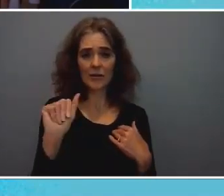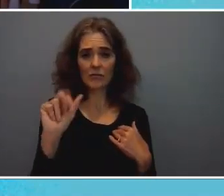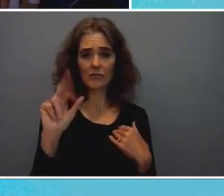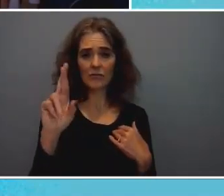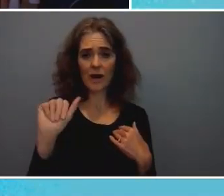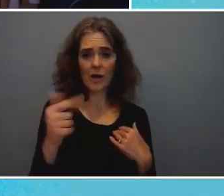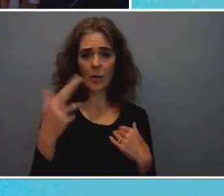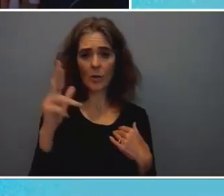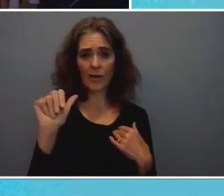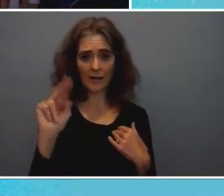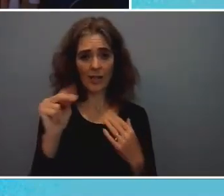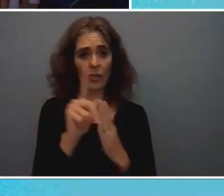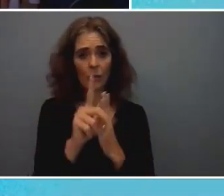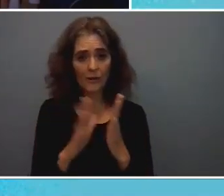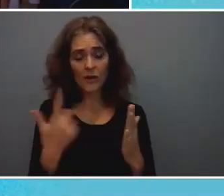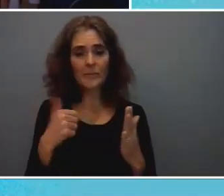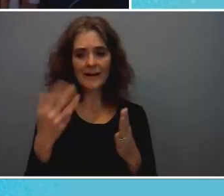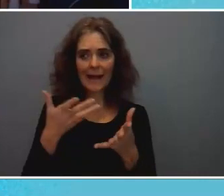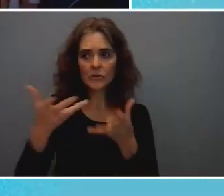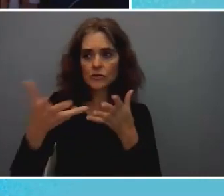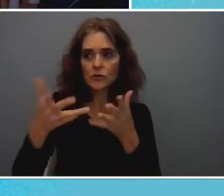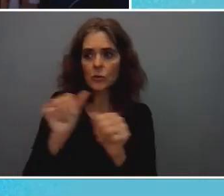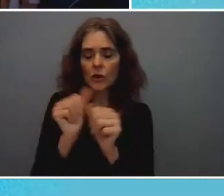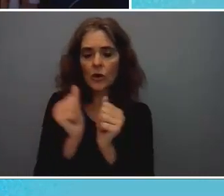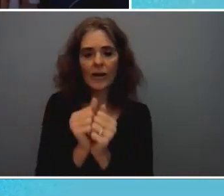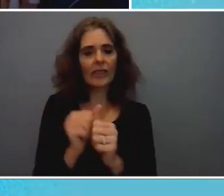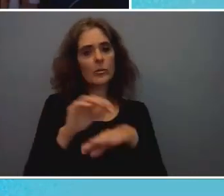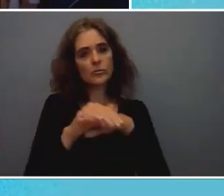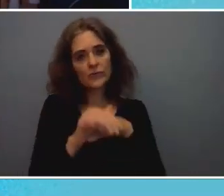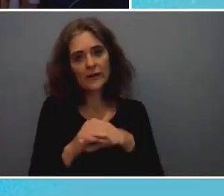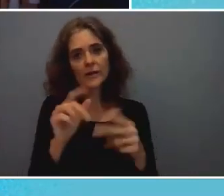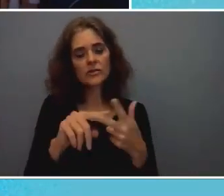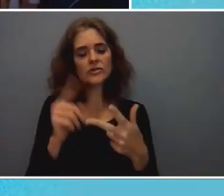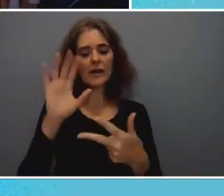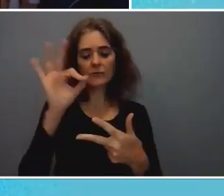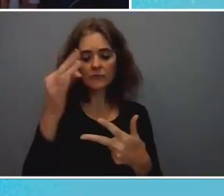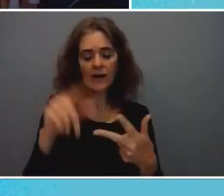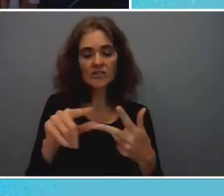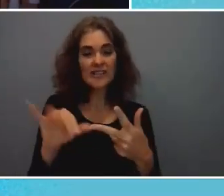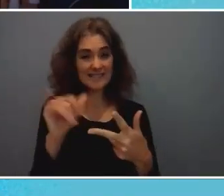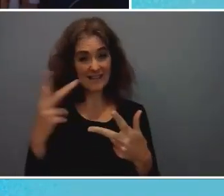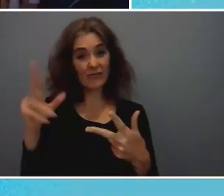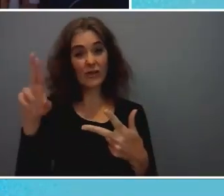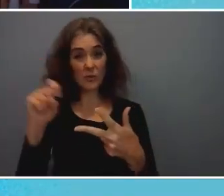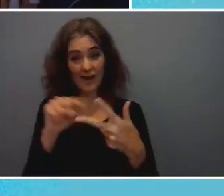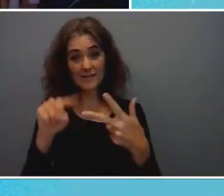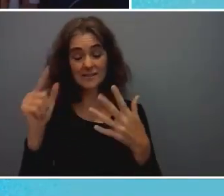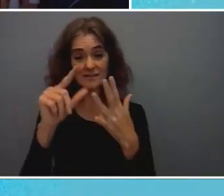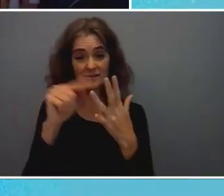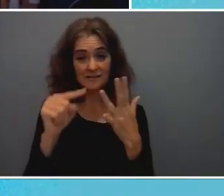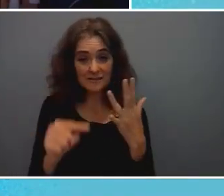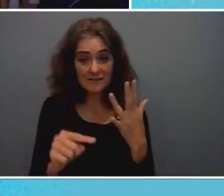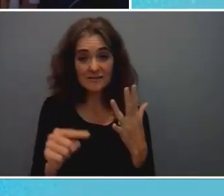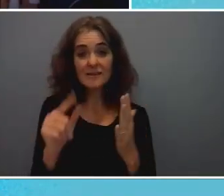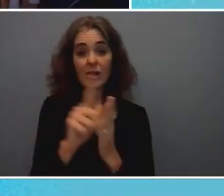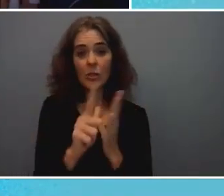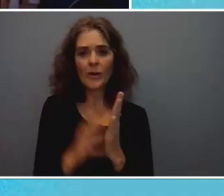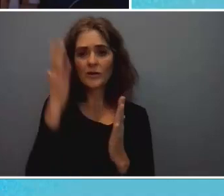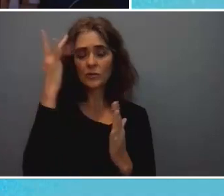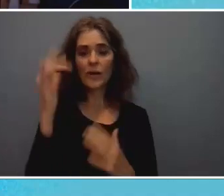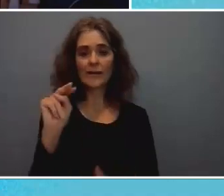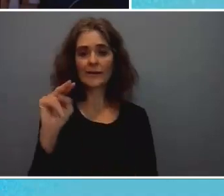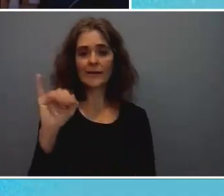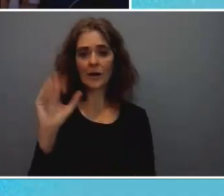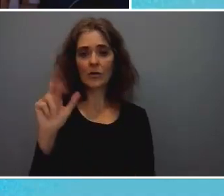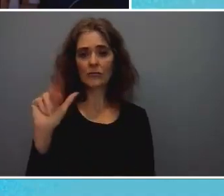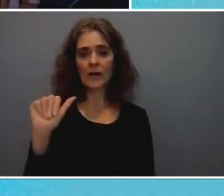needed to work with a british lawyer a french lawyer and several american lawyers because nicaragua didn't have the capacity uh